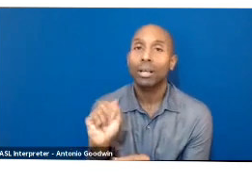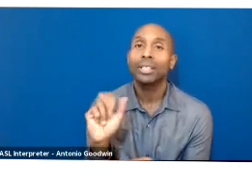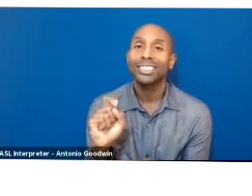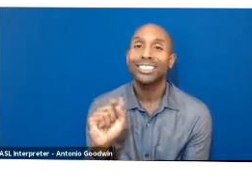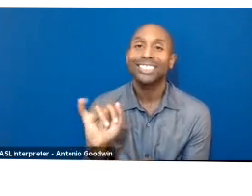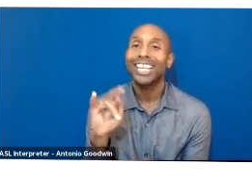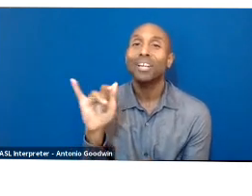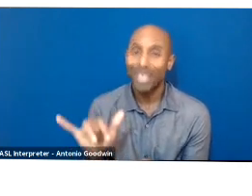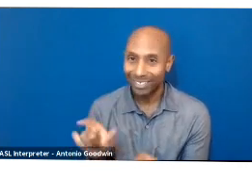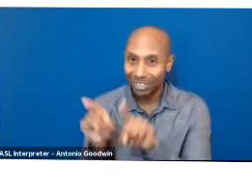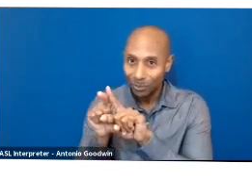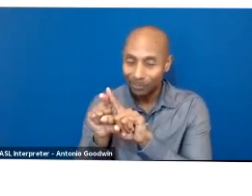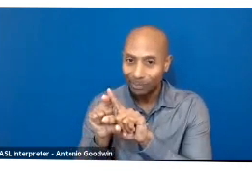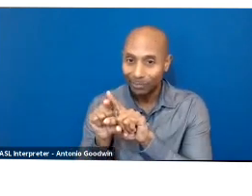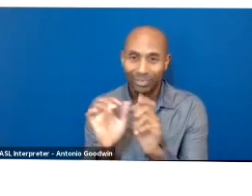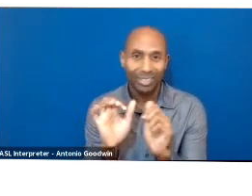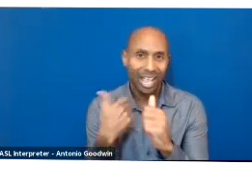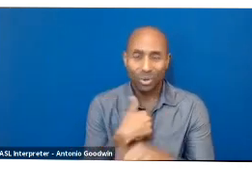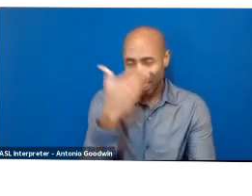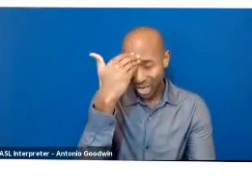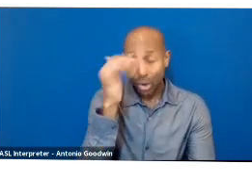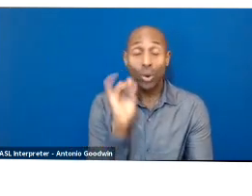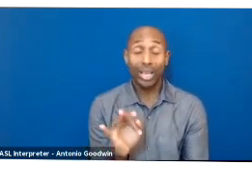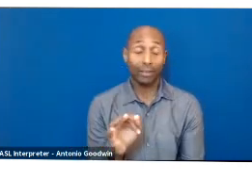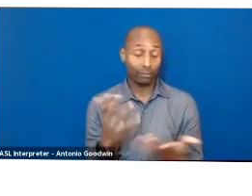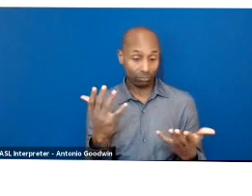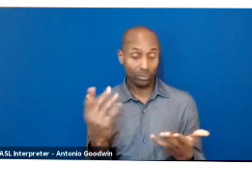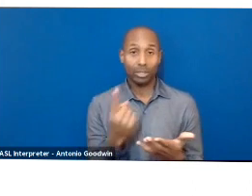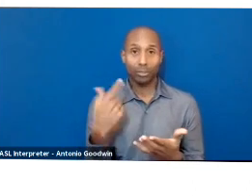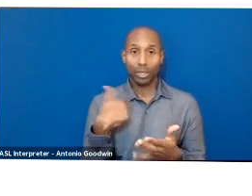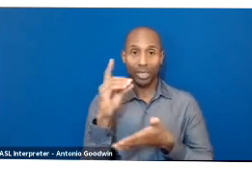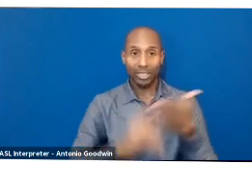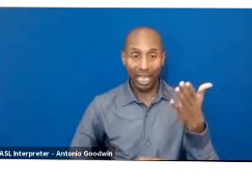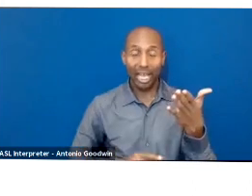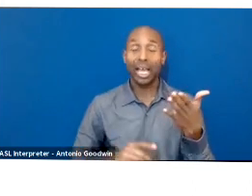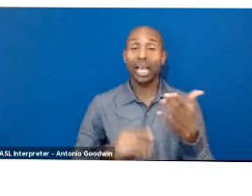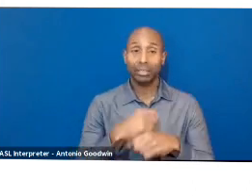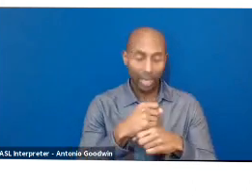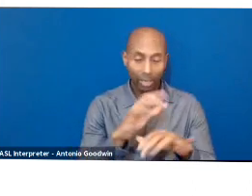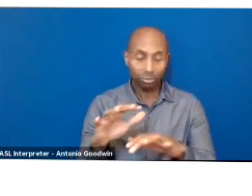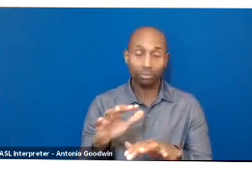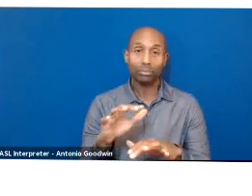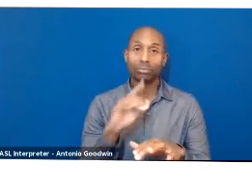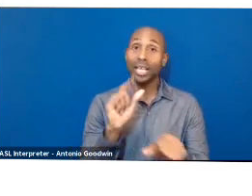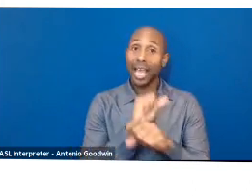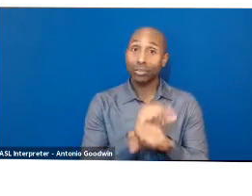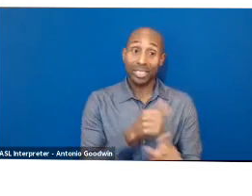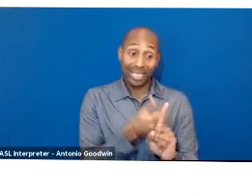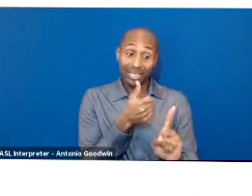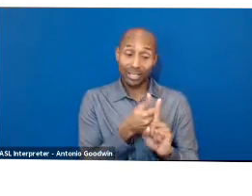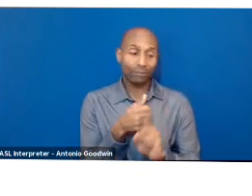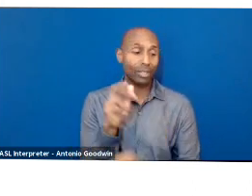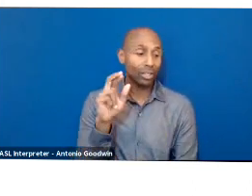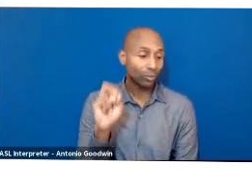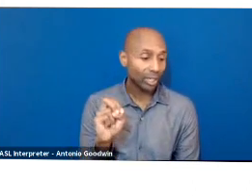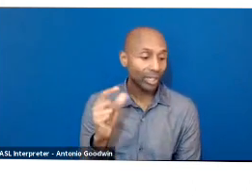can tell if something that we're designing or creating or making is regenerative? Well first, we need to think about what goes